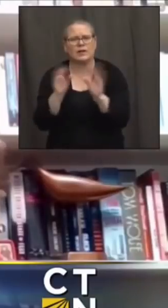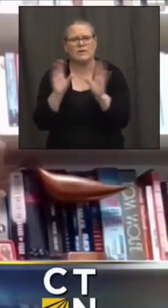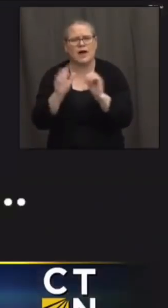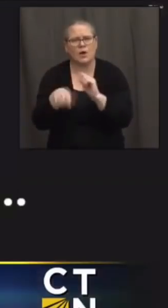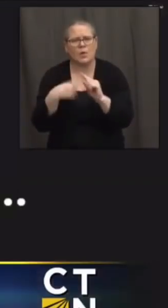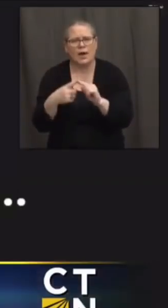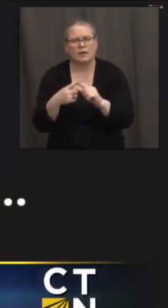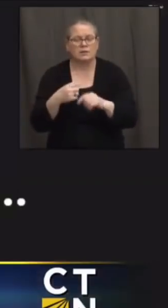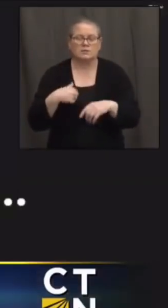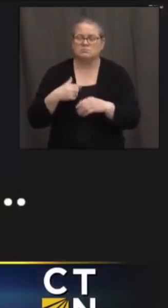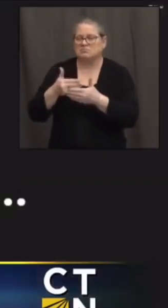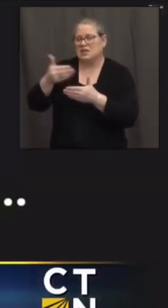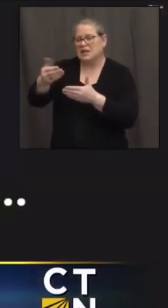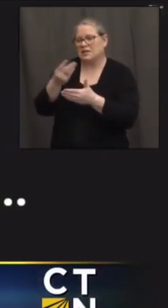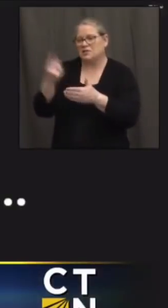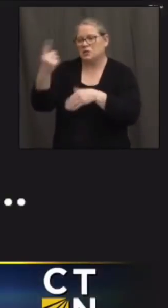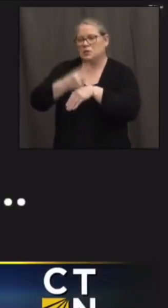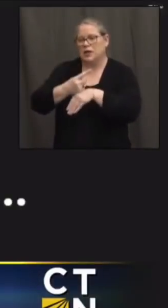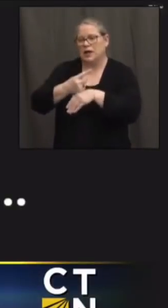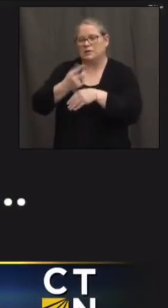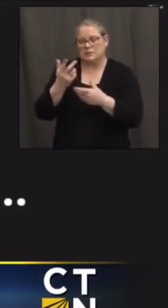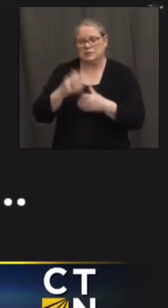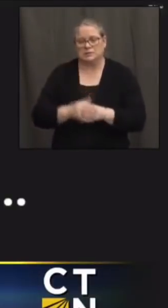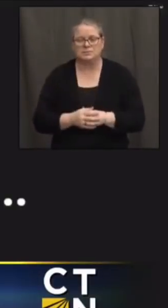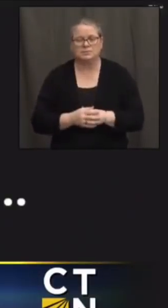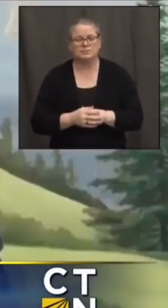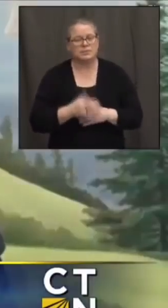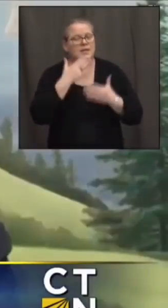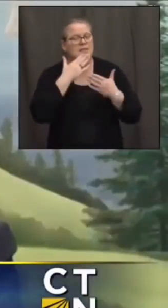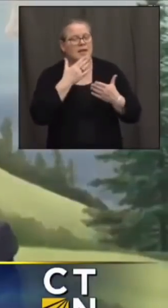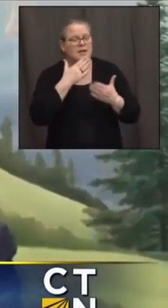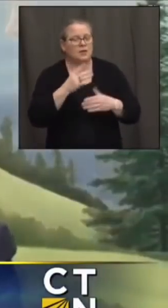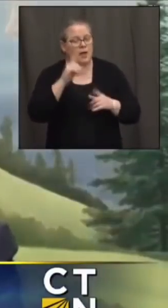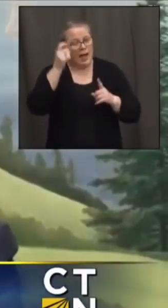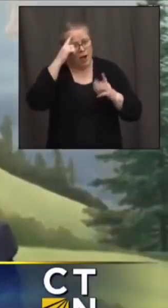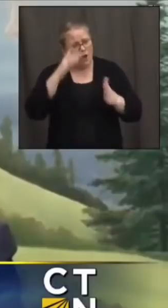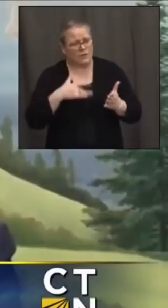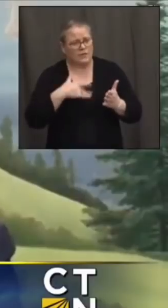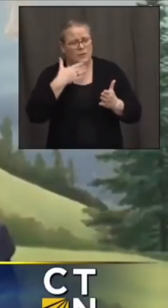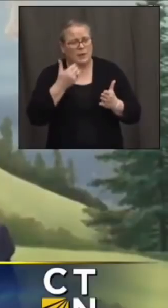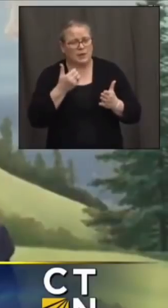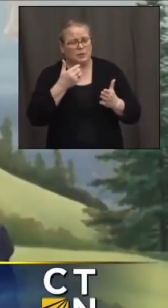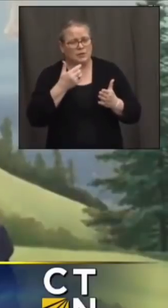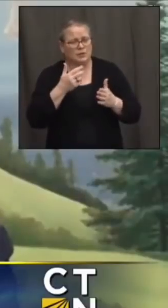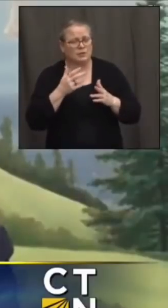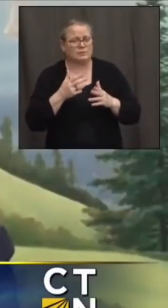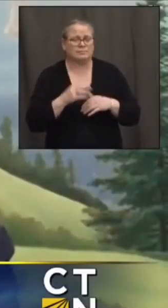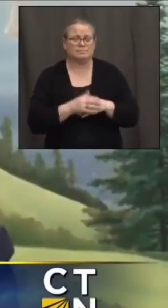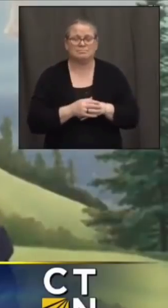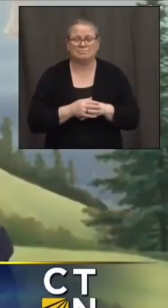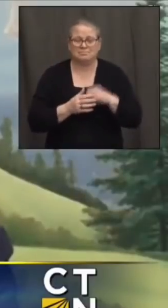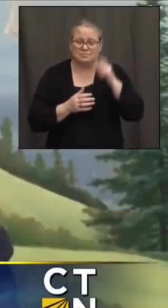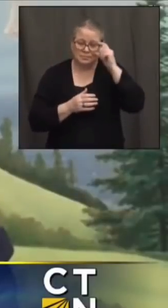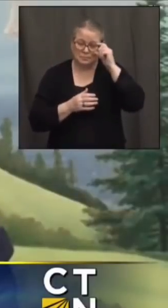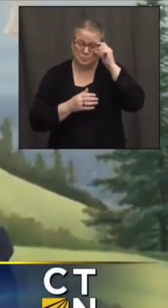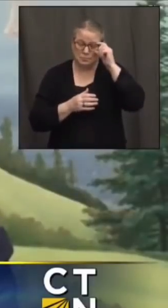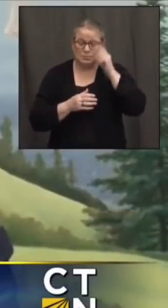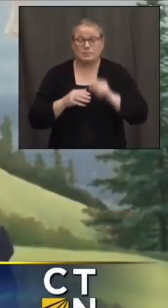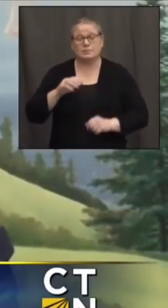all right thank you everybody and governor speedy recovery thank you emily ct news junkie